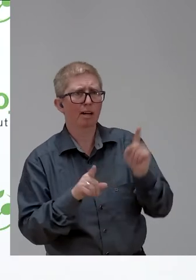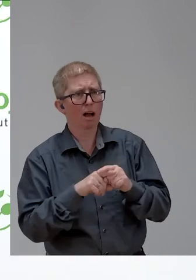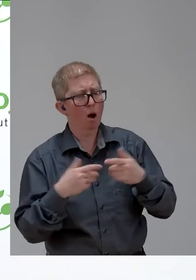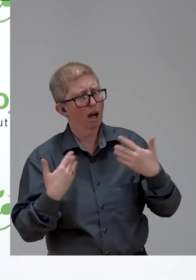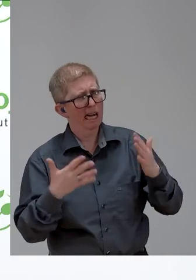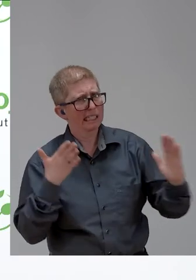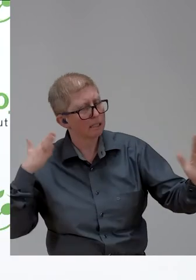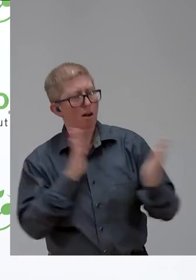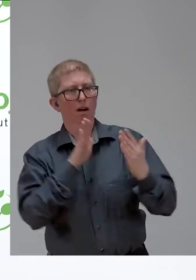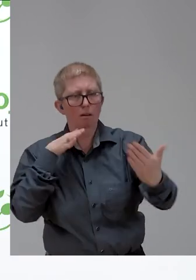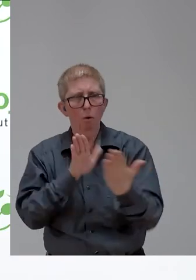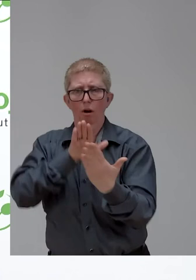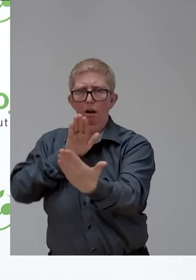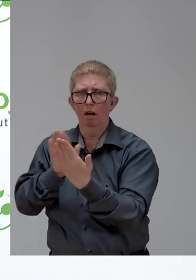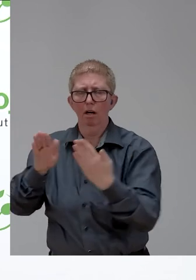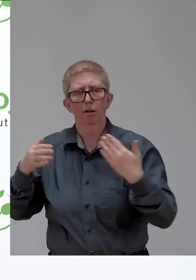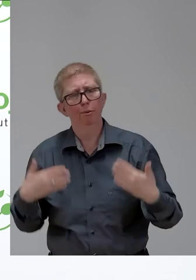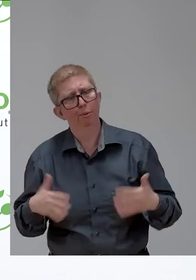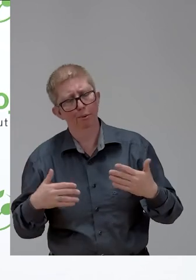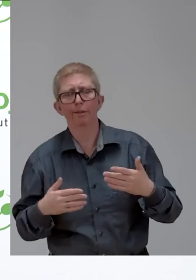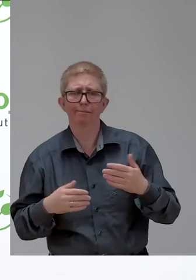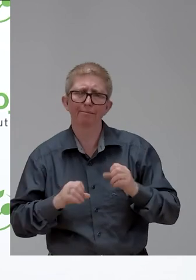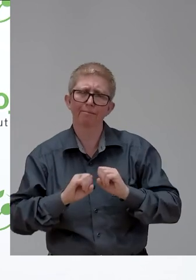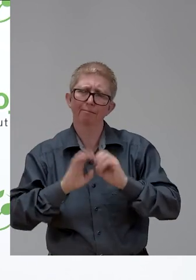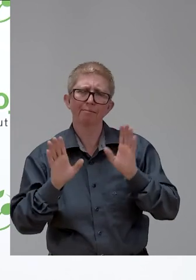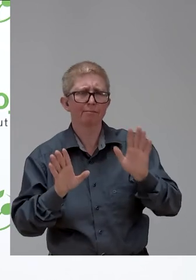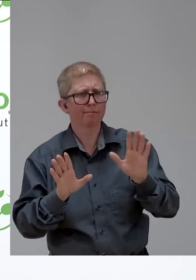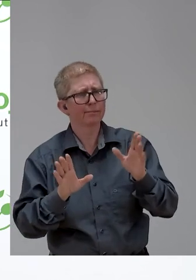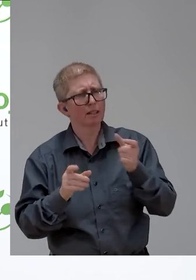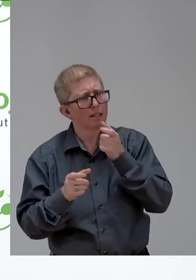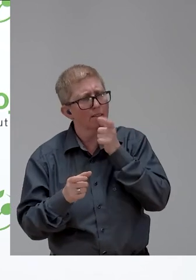so tangible and clear. Hello, Sophia.